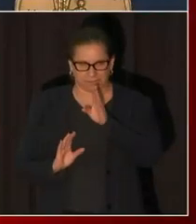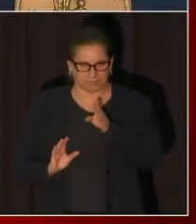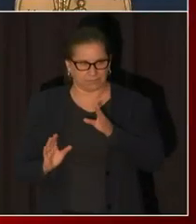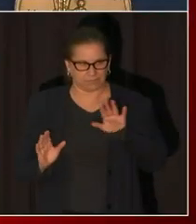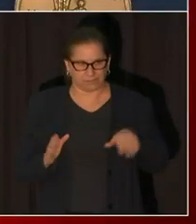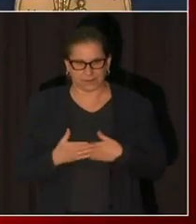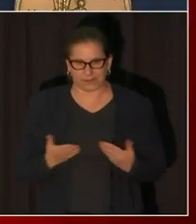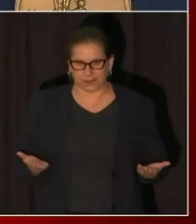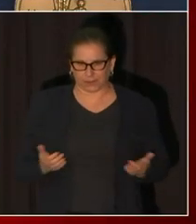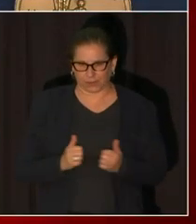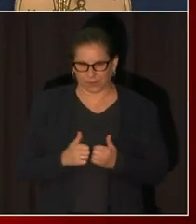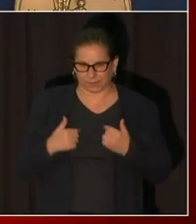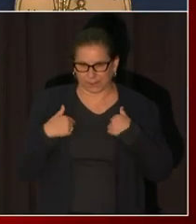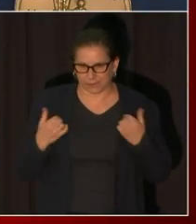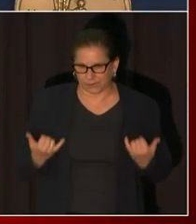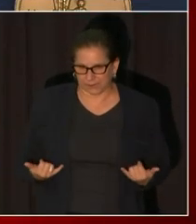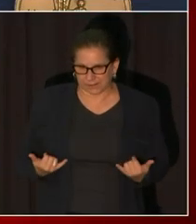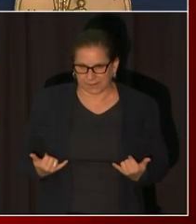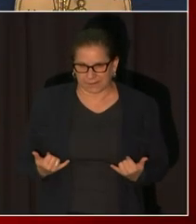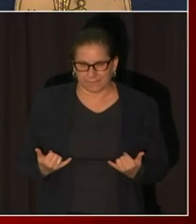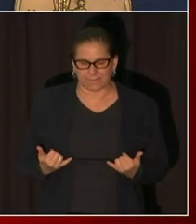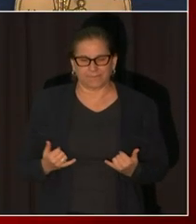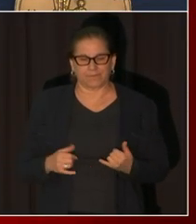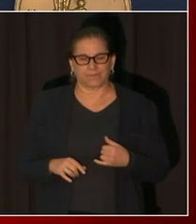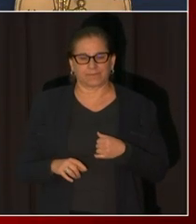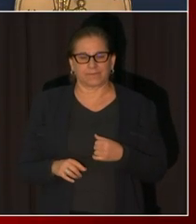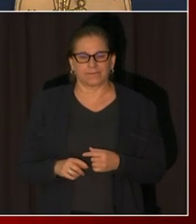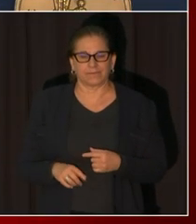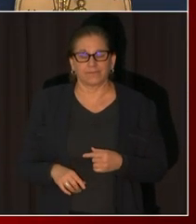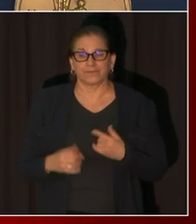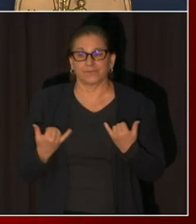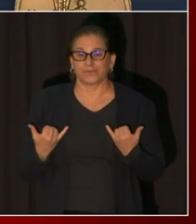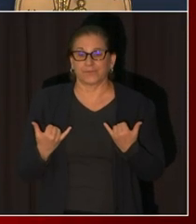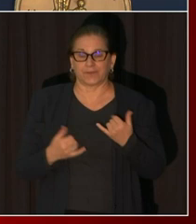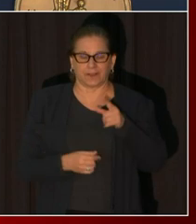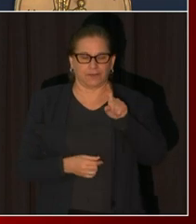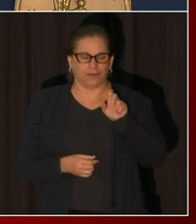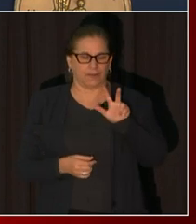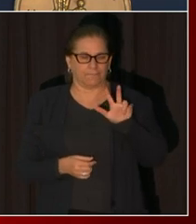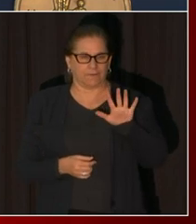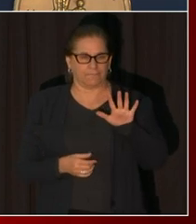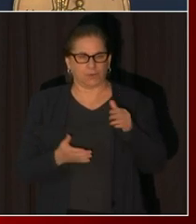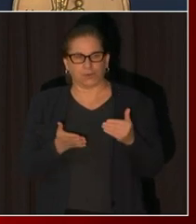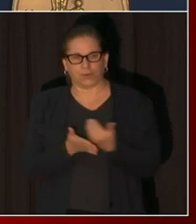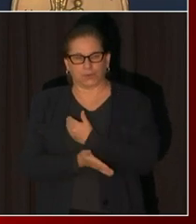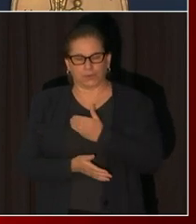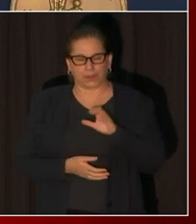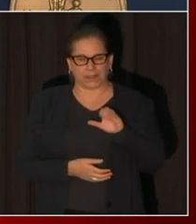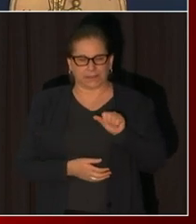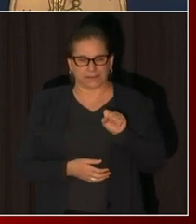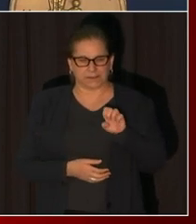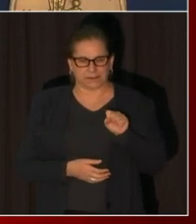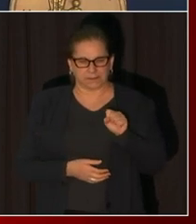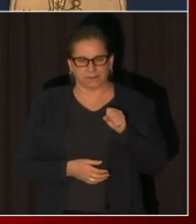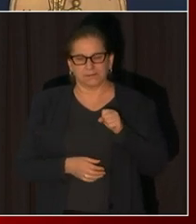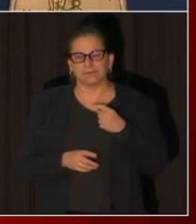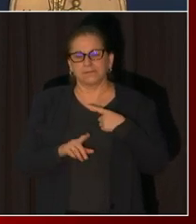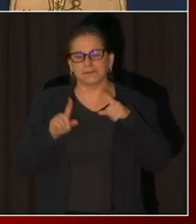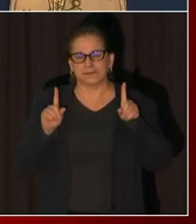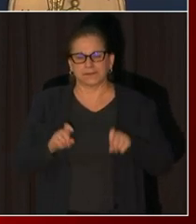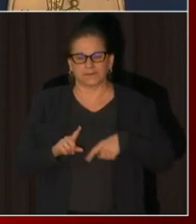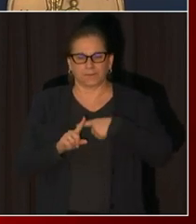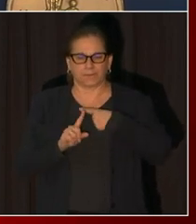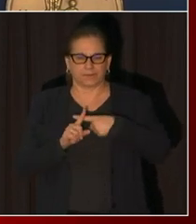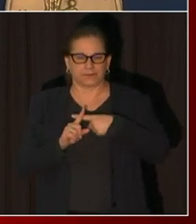reported bringing our total number of cases to 6871 and sadly